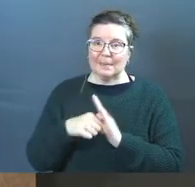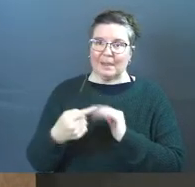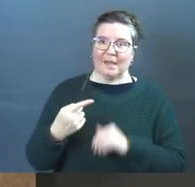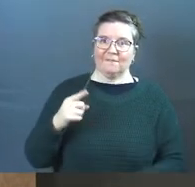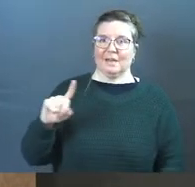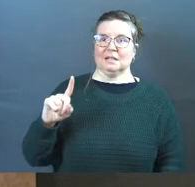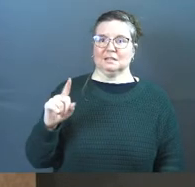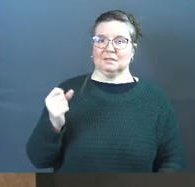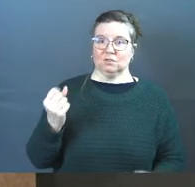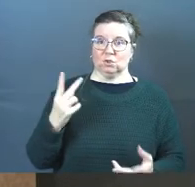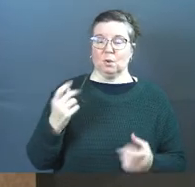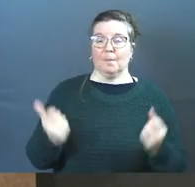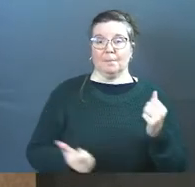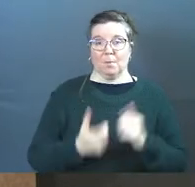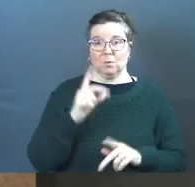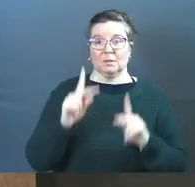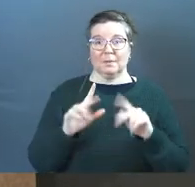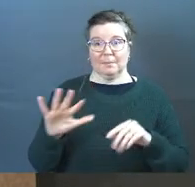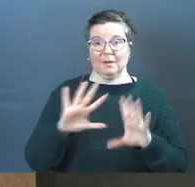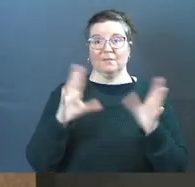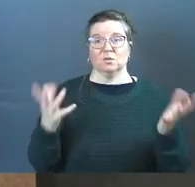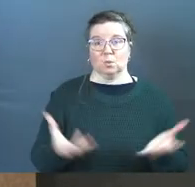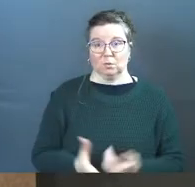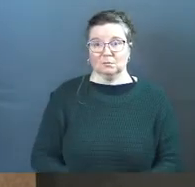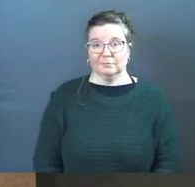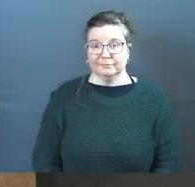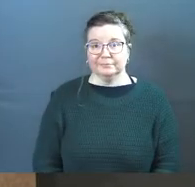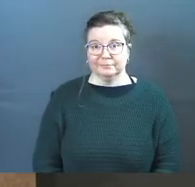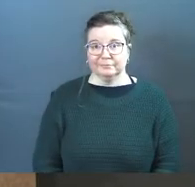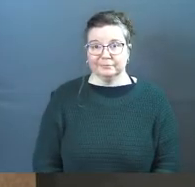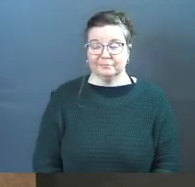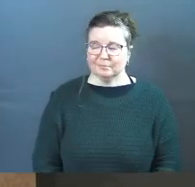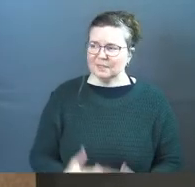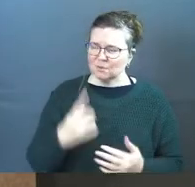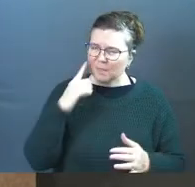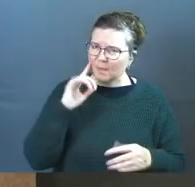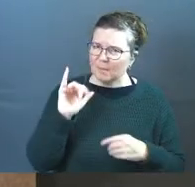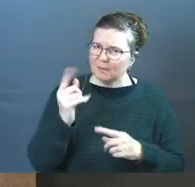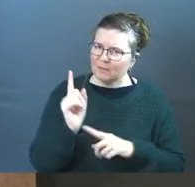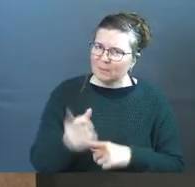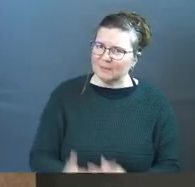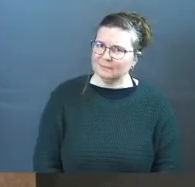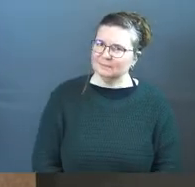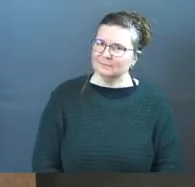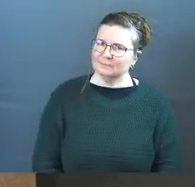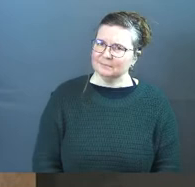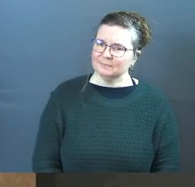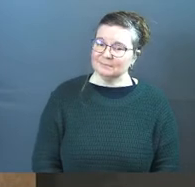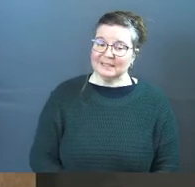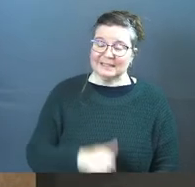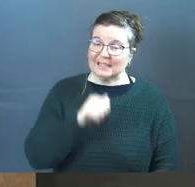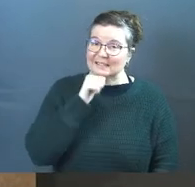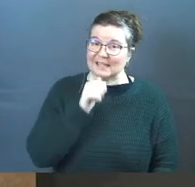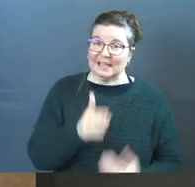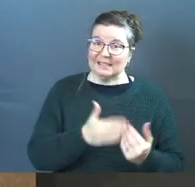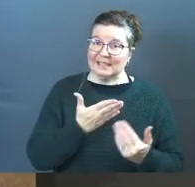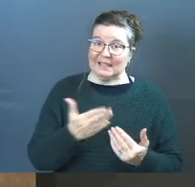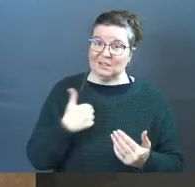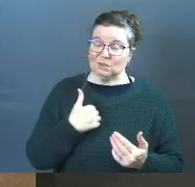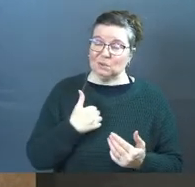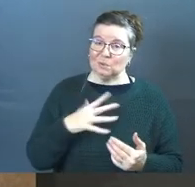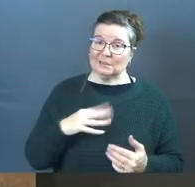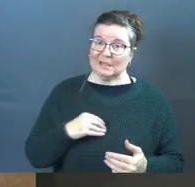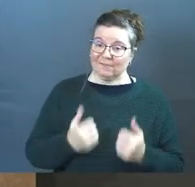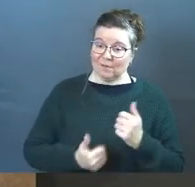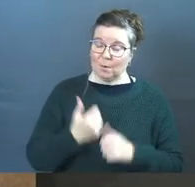offensive to the vast majority of this world appreciate that that is not an easy thing to